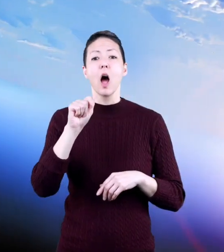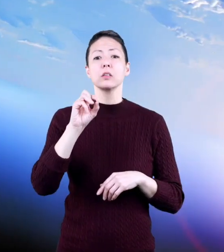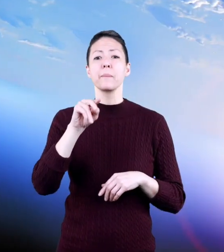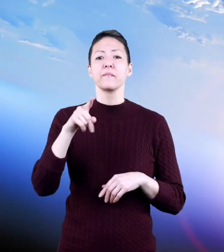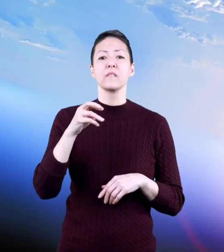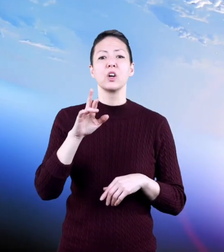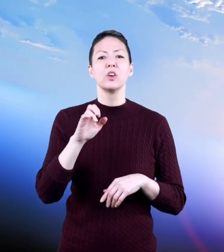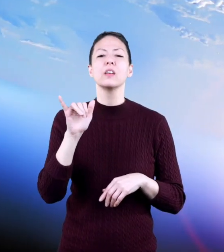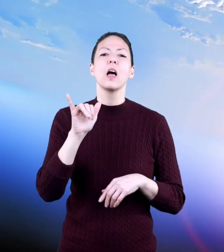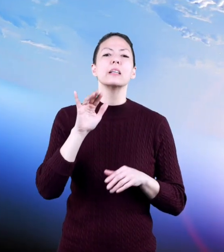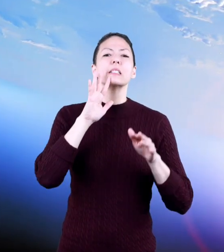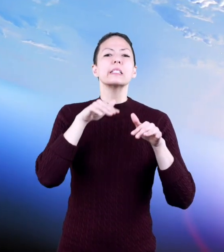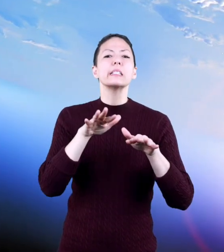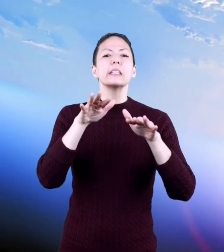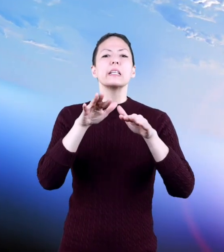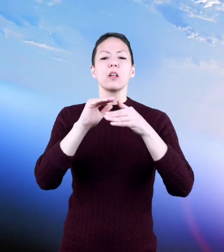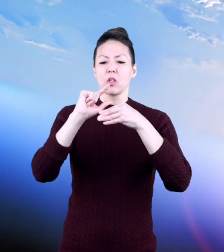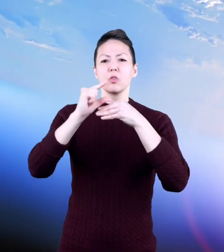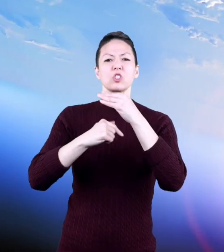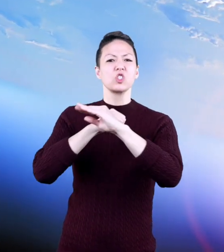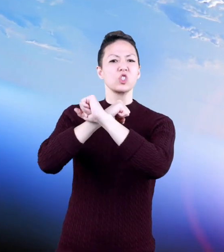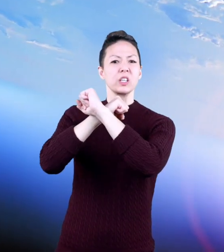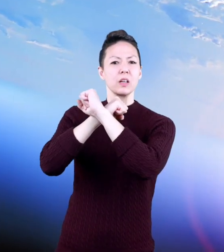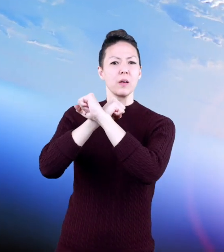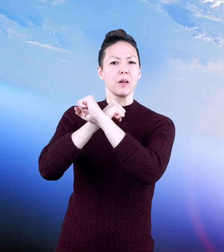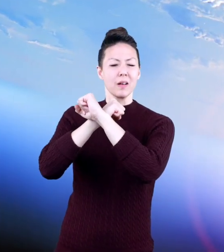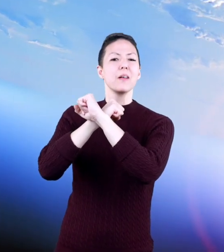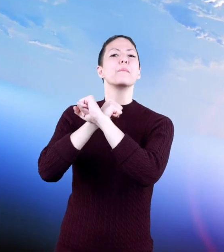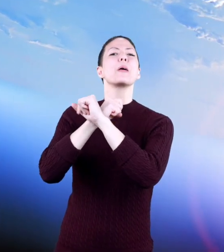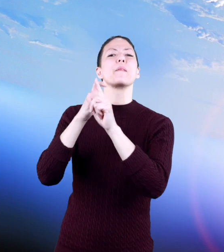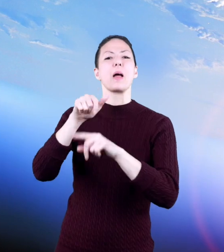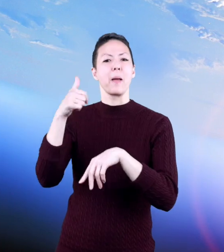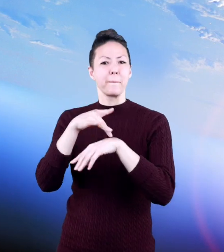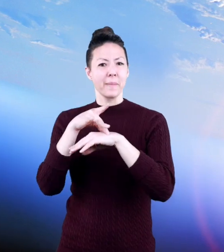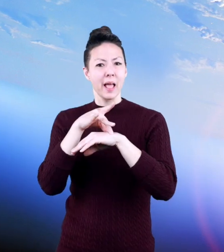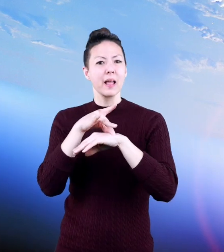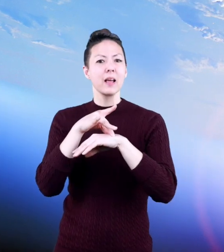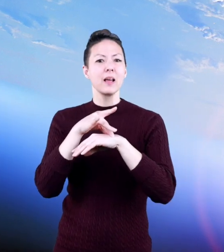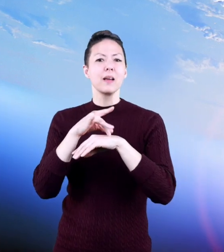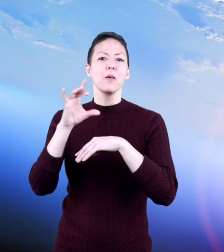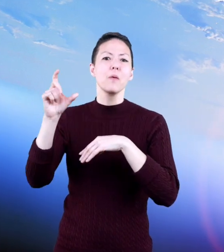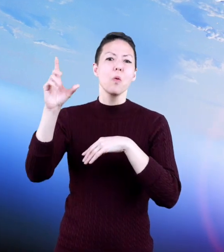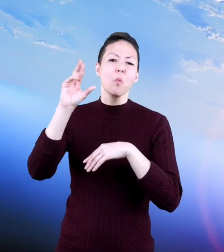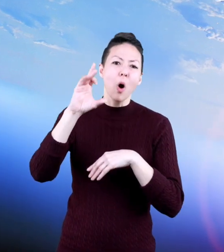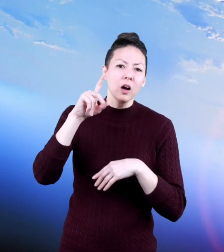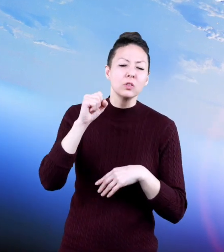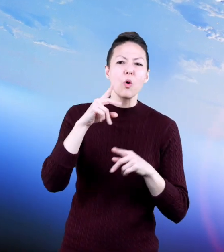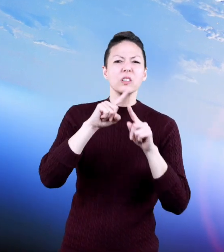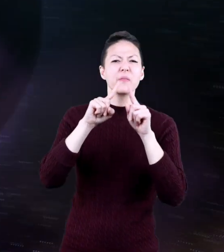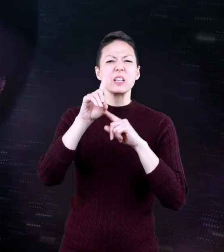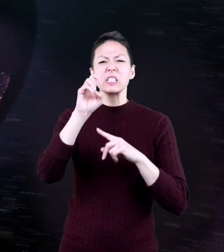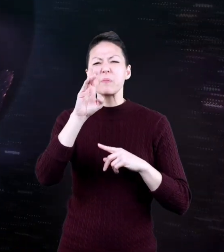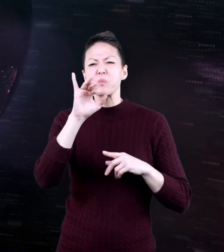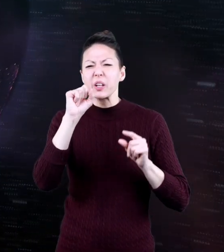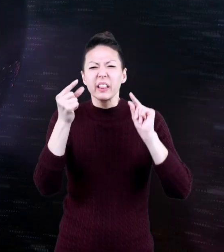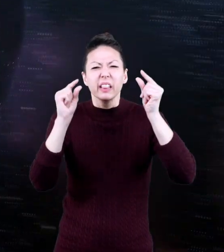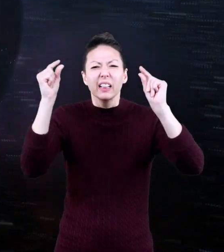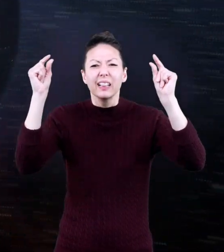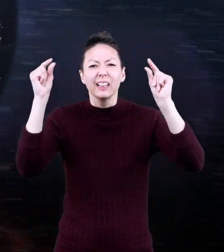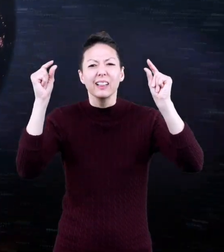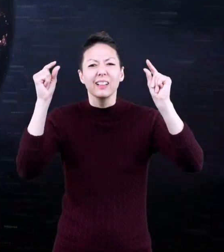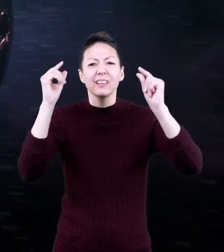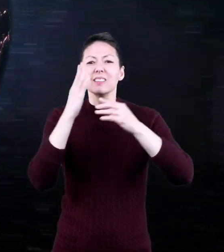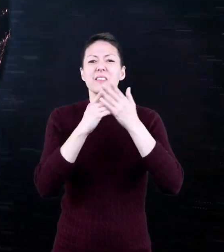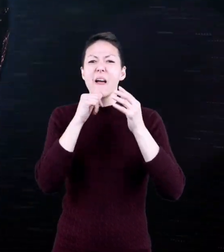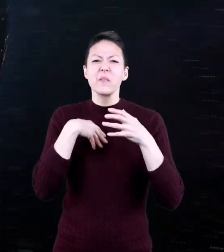Atmosphere is like a see-through shield that protects planets from space rocks and other debris. So, if